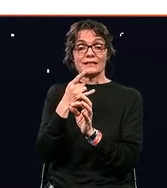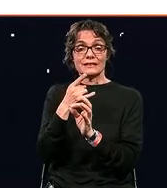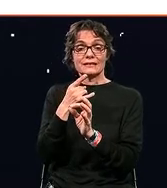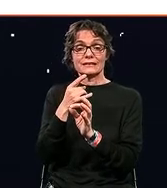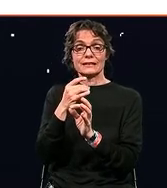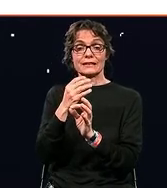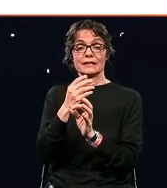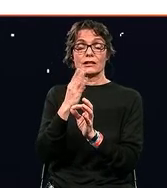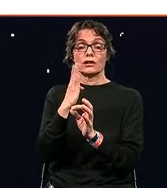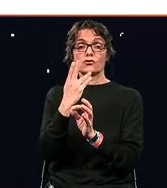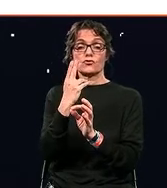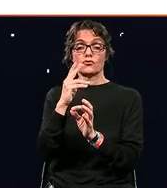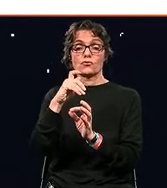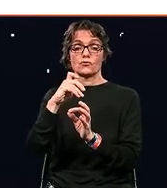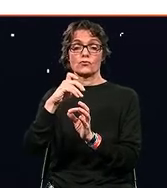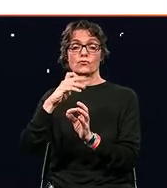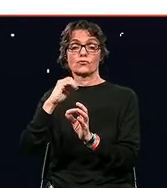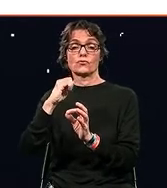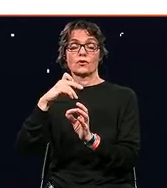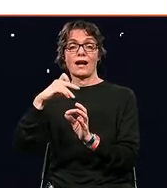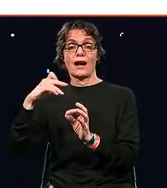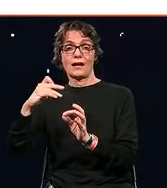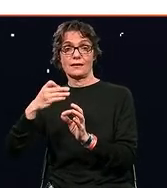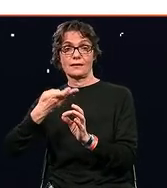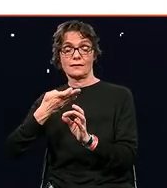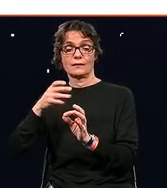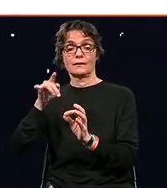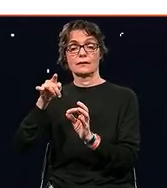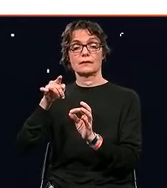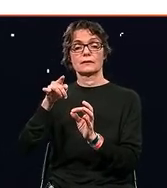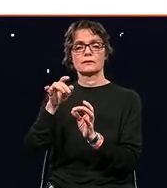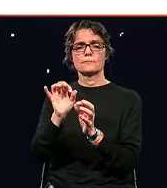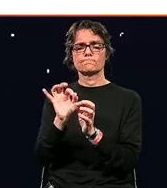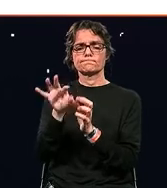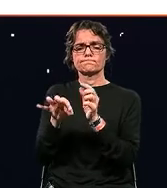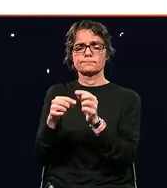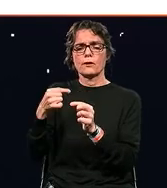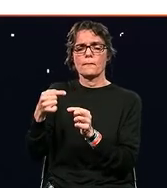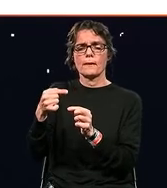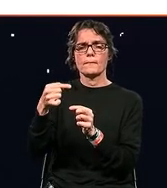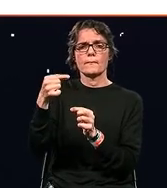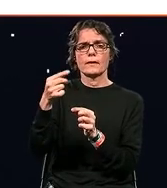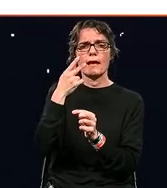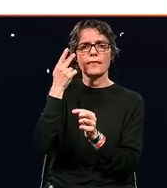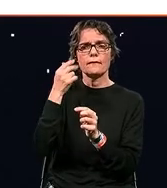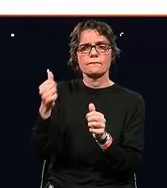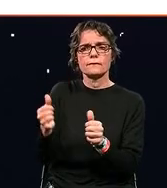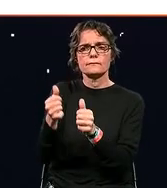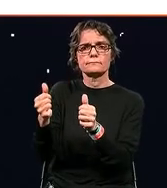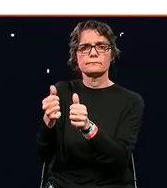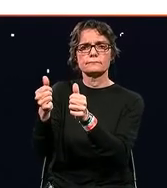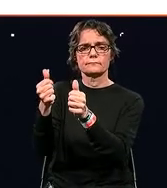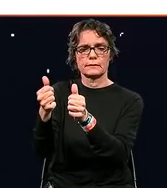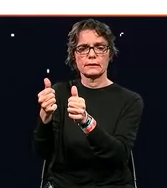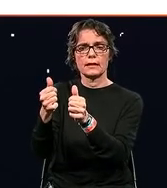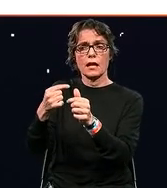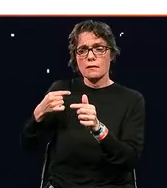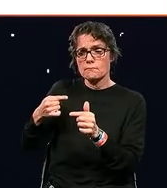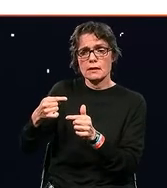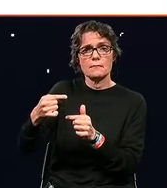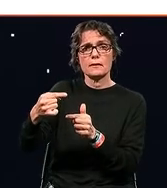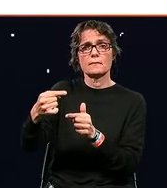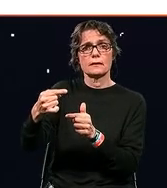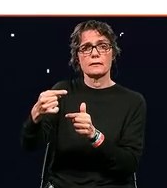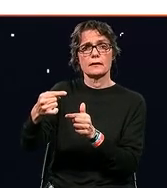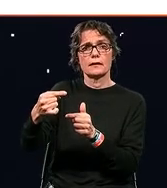innovation. So the small things that we can do to improve people's lives here on an everyday basis,